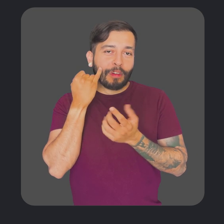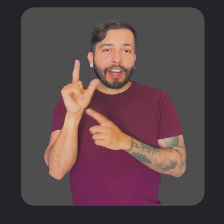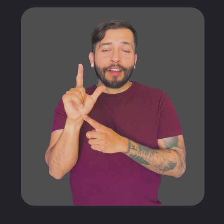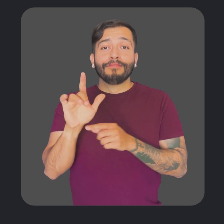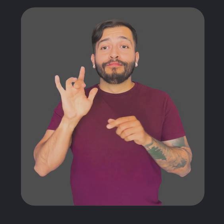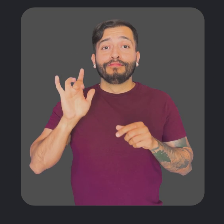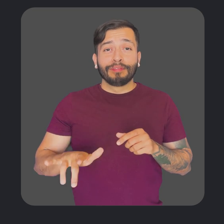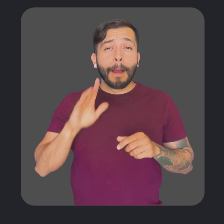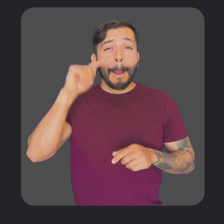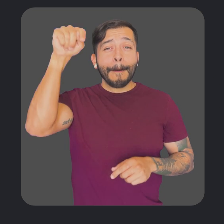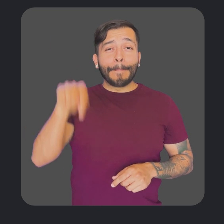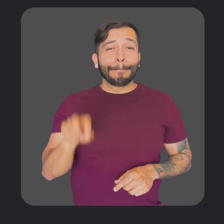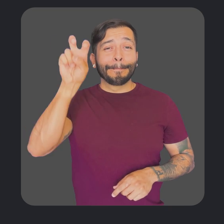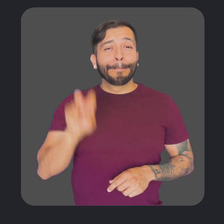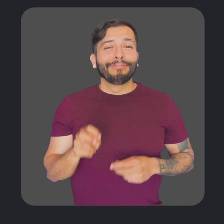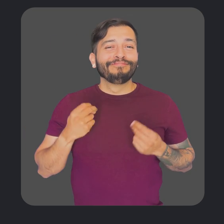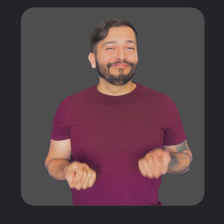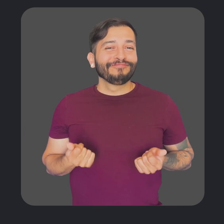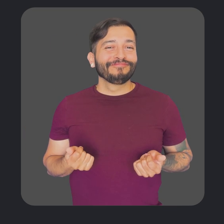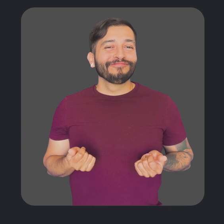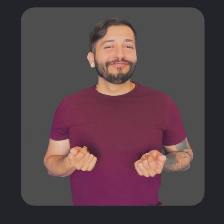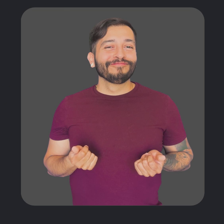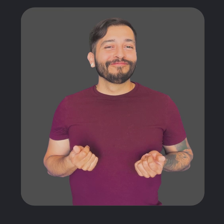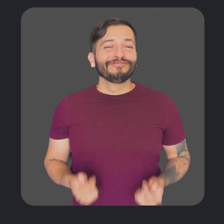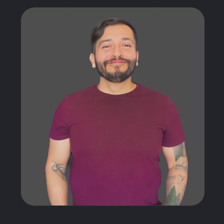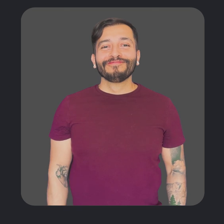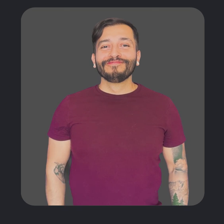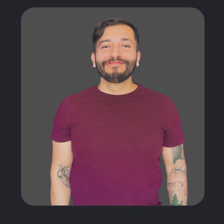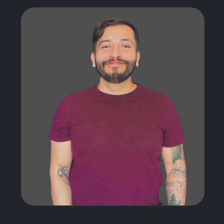L, and Drive would jump to the first item that begins with that letter.